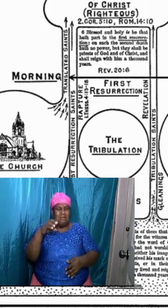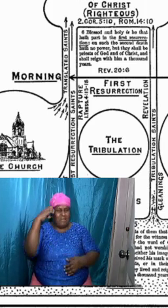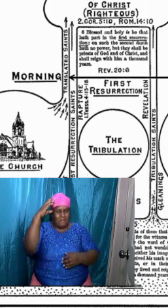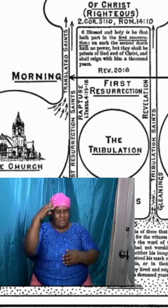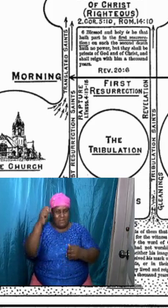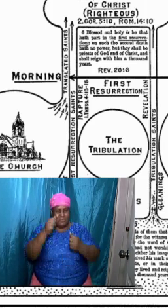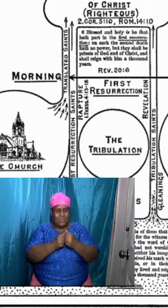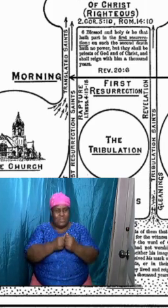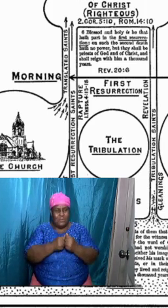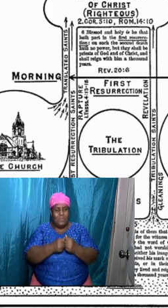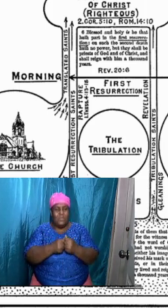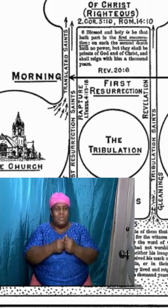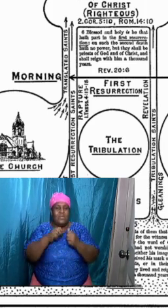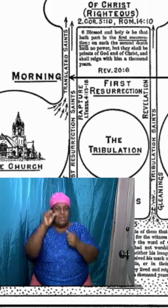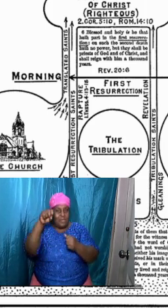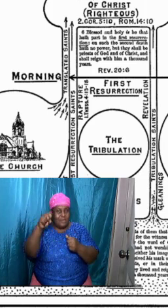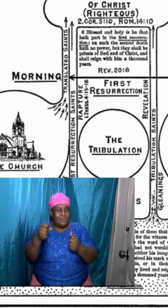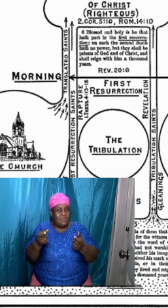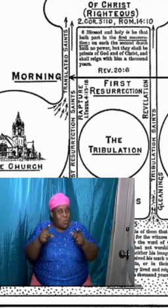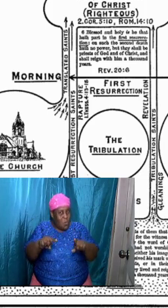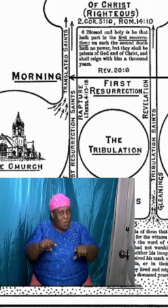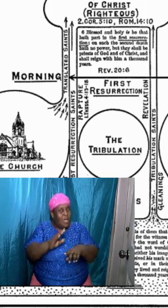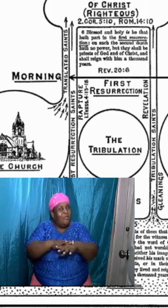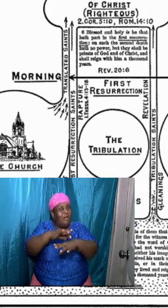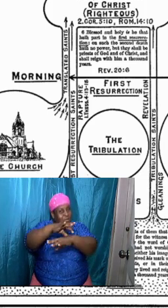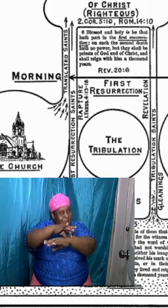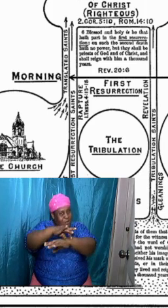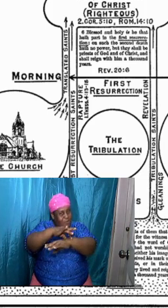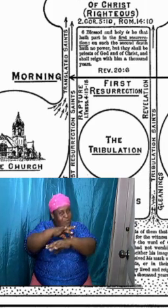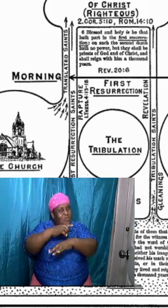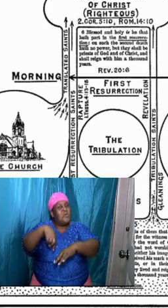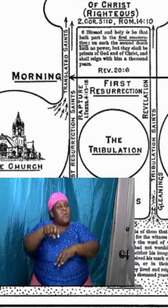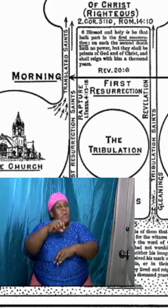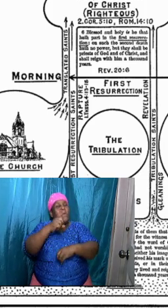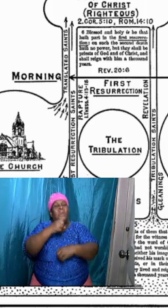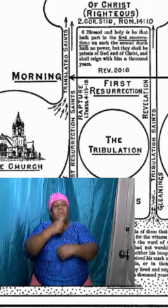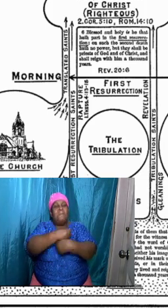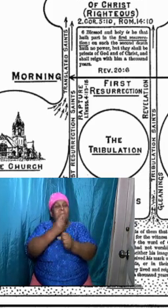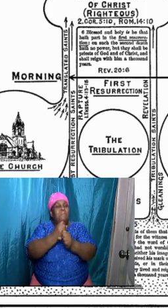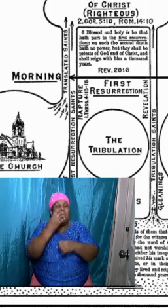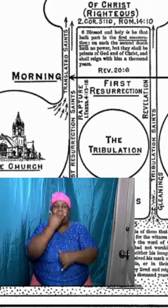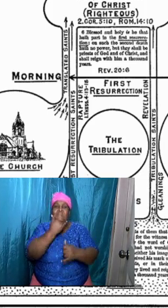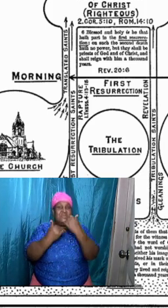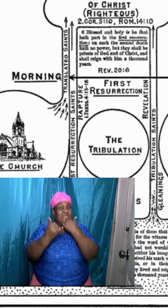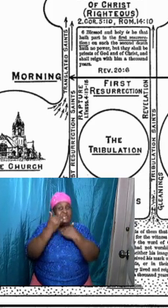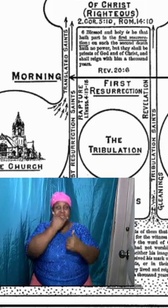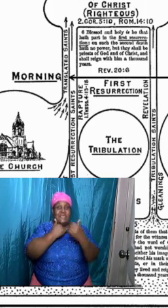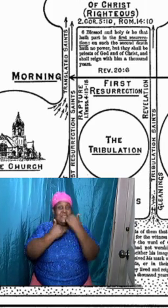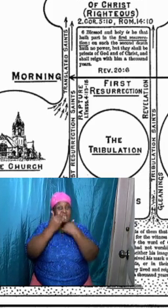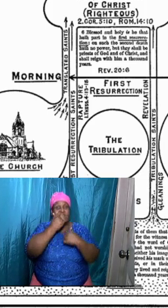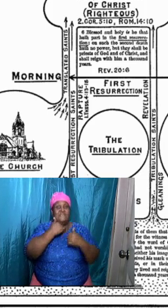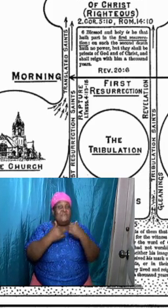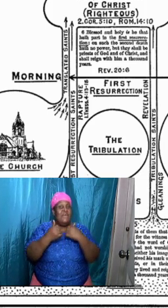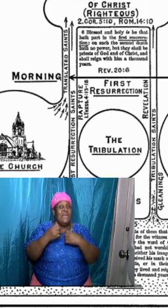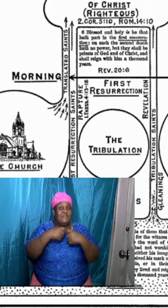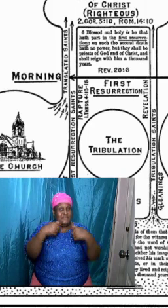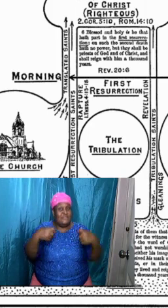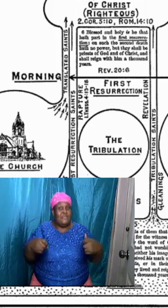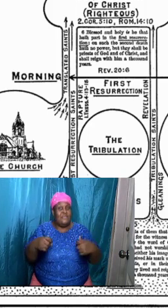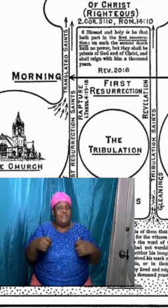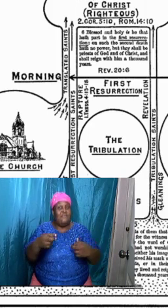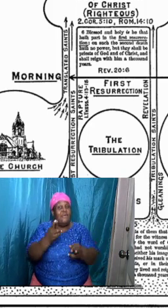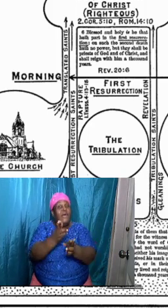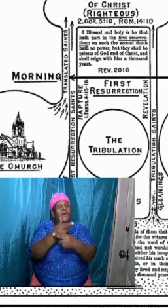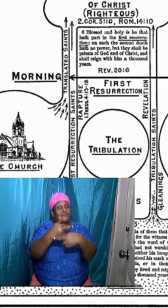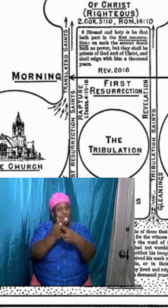Yes, while we are on earth, we will make mistakes all the way down. We will sin and we will be restored. We will sin